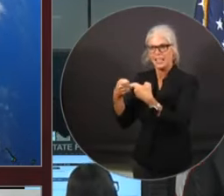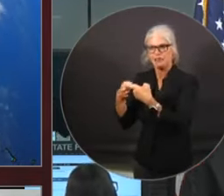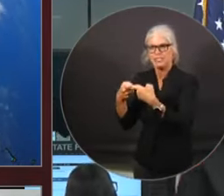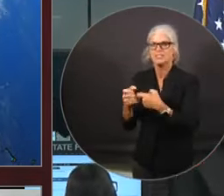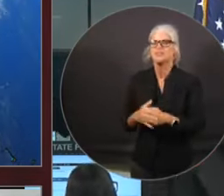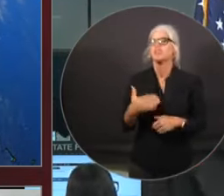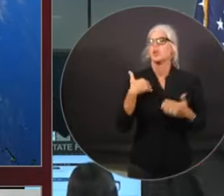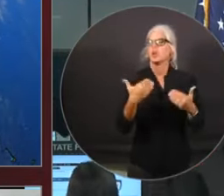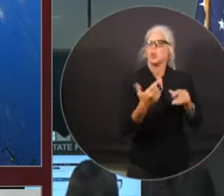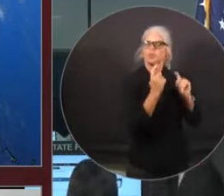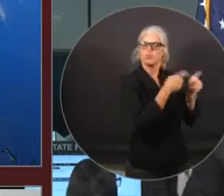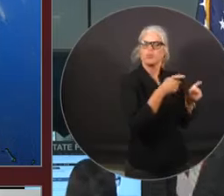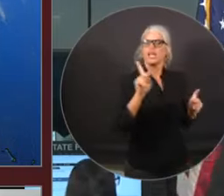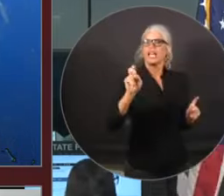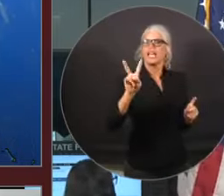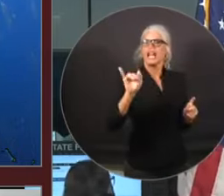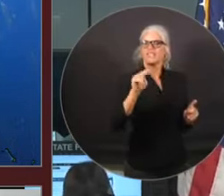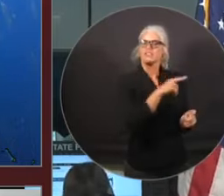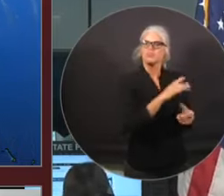Kevin.